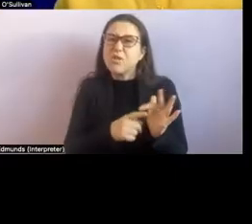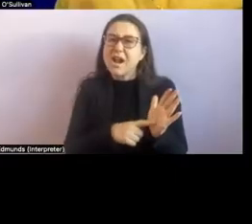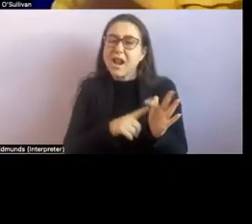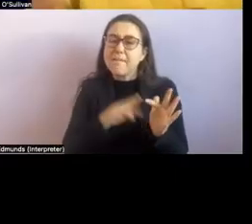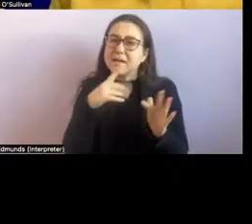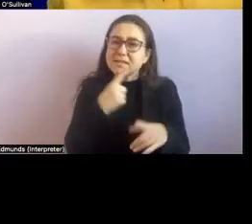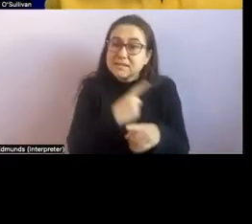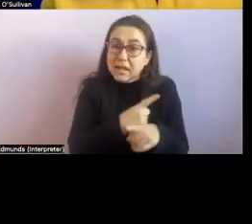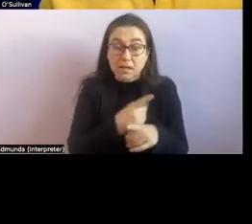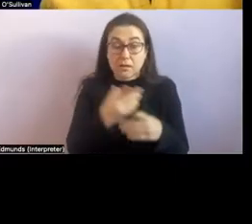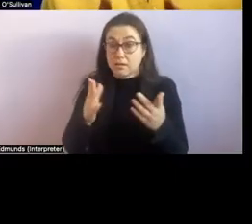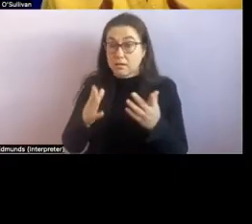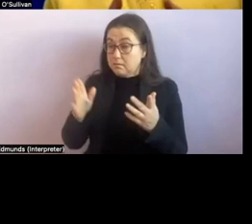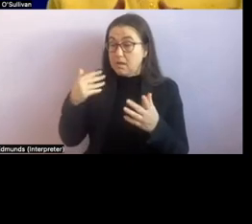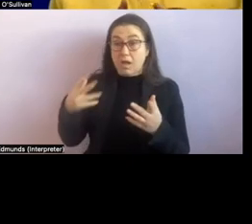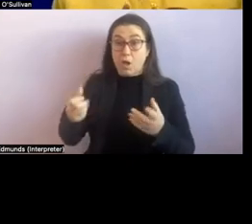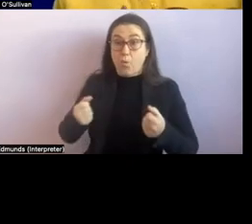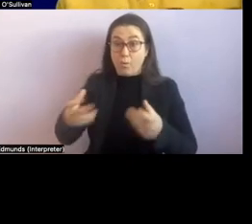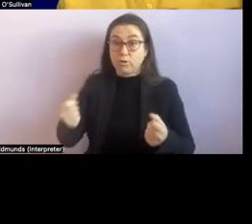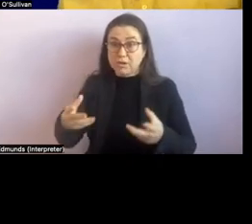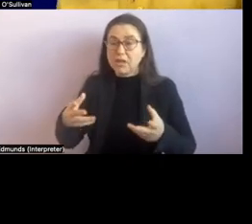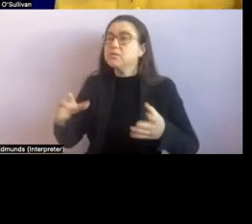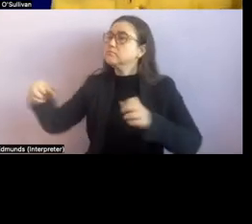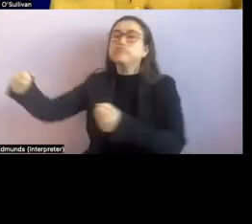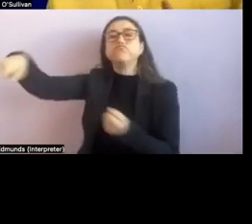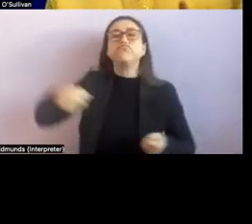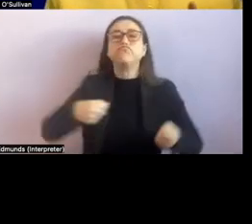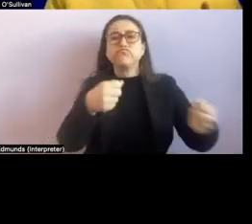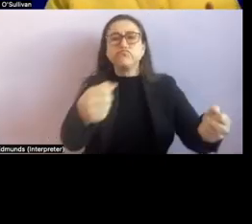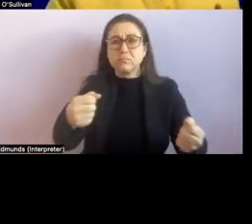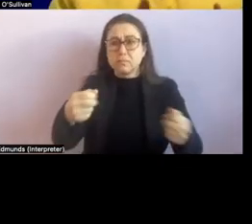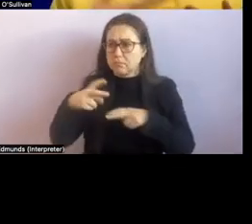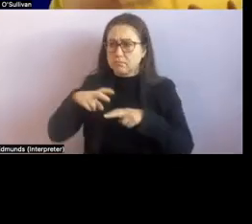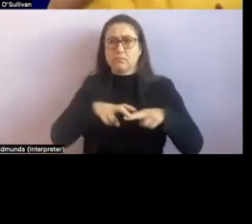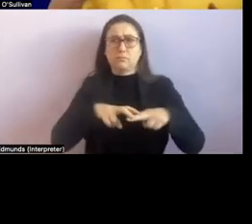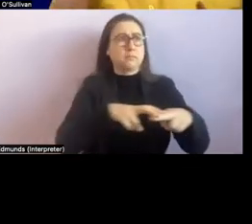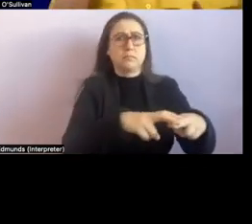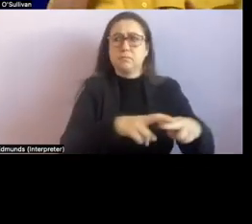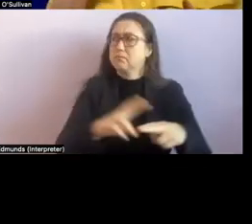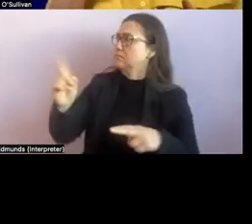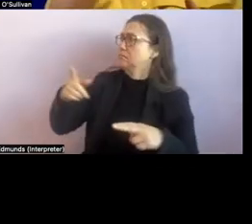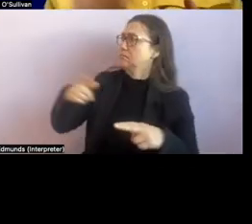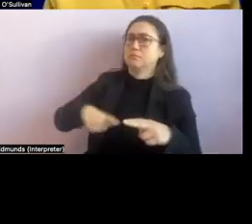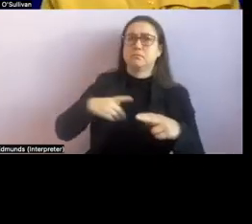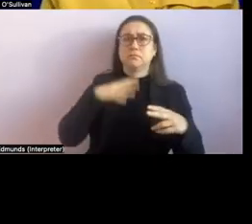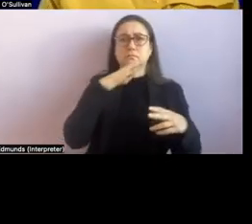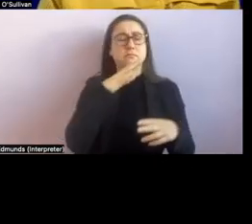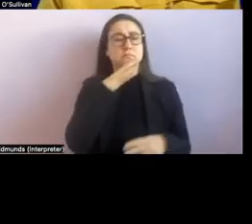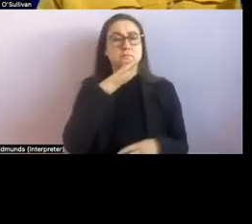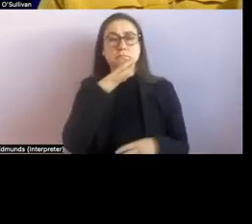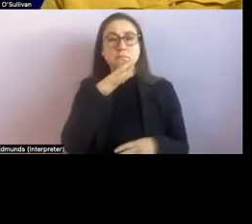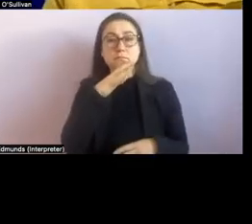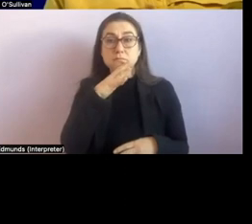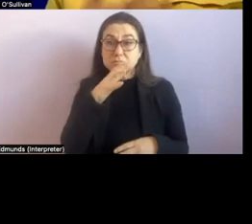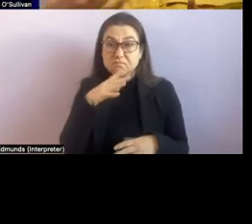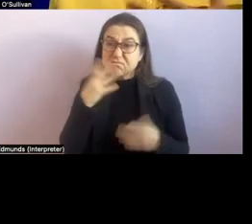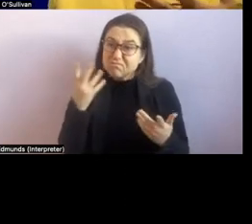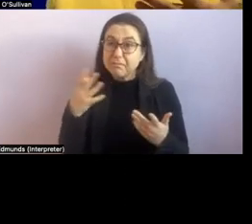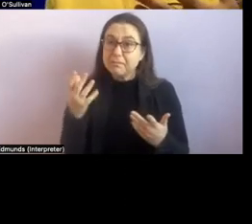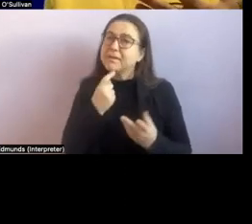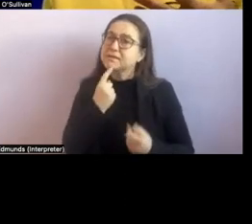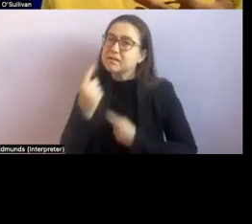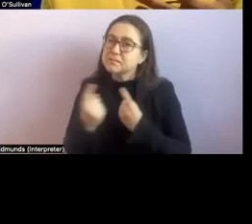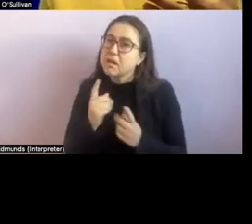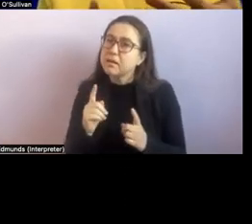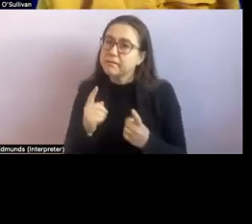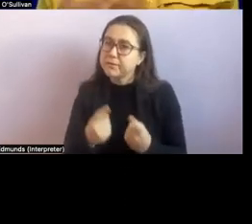people's wheelchairs have been moved without people understanding why or where they're being moved to um so yeah developing